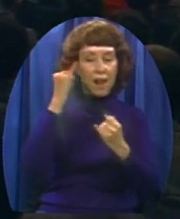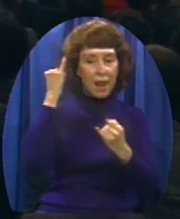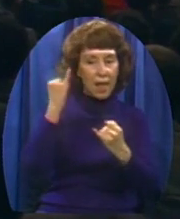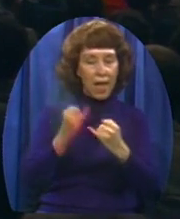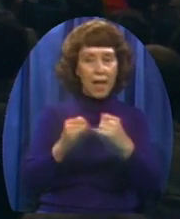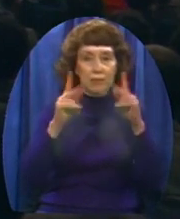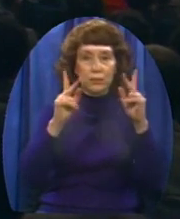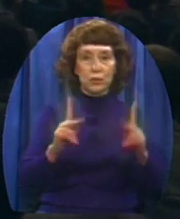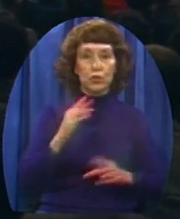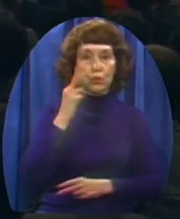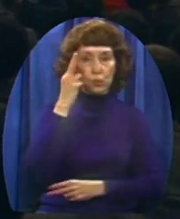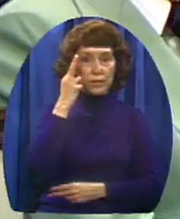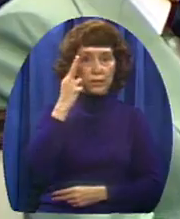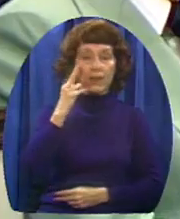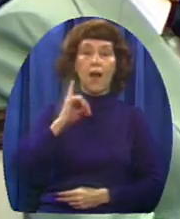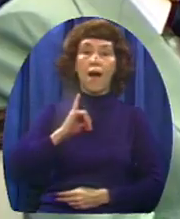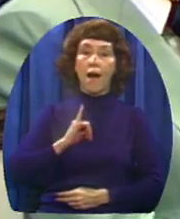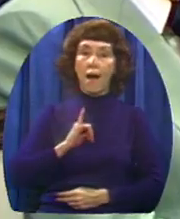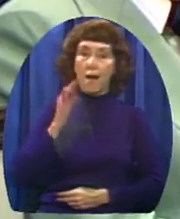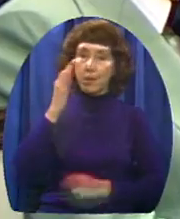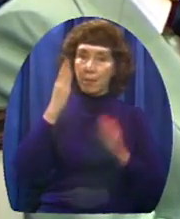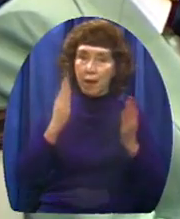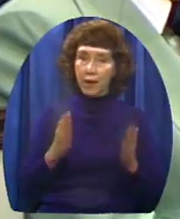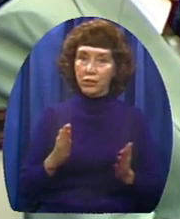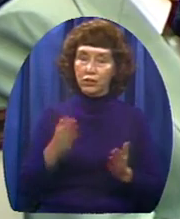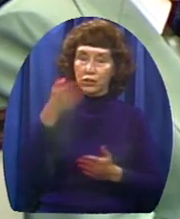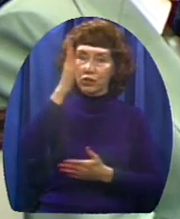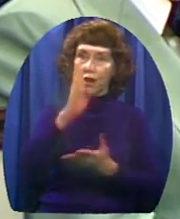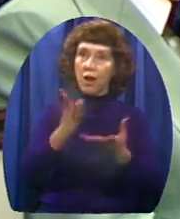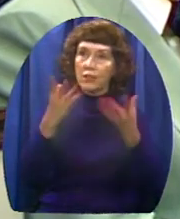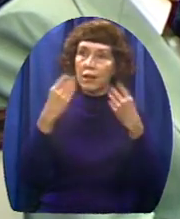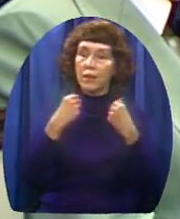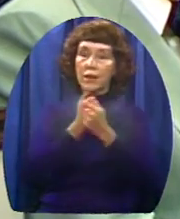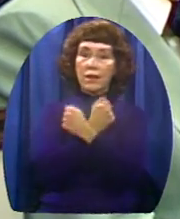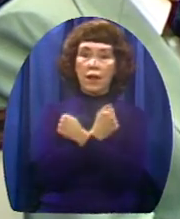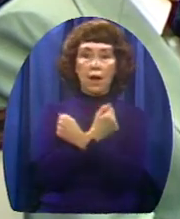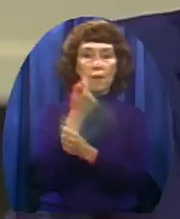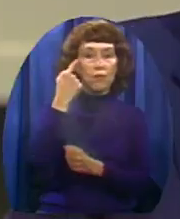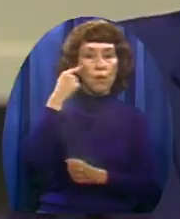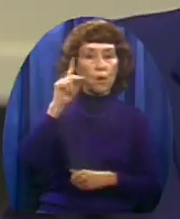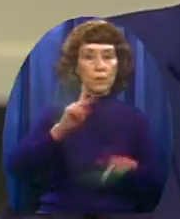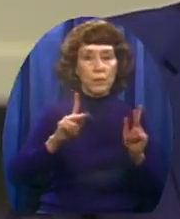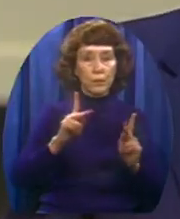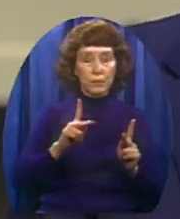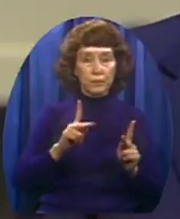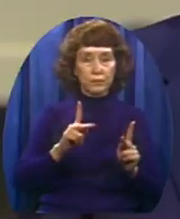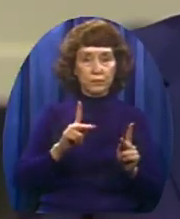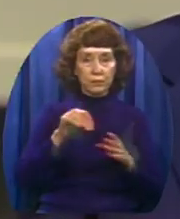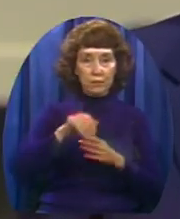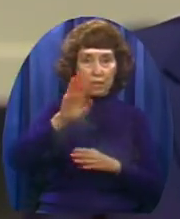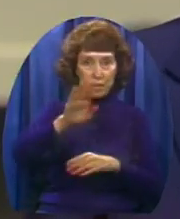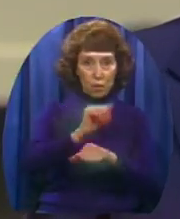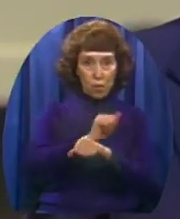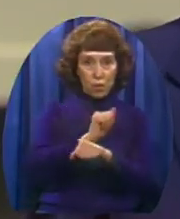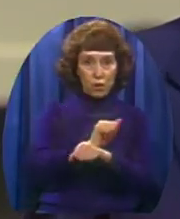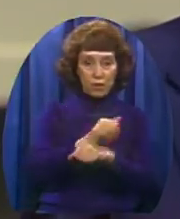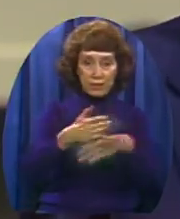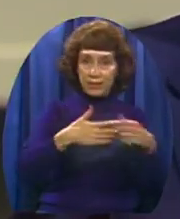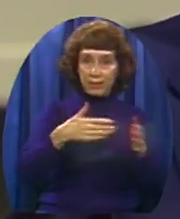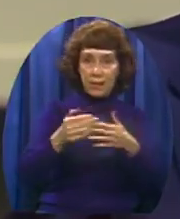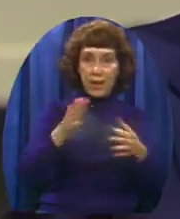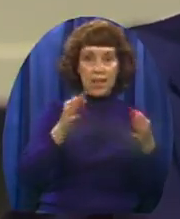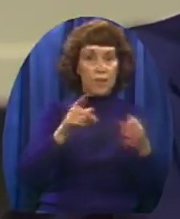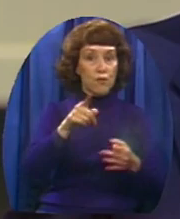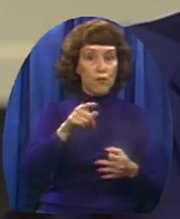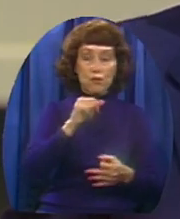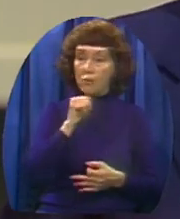for that is Because I'm a pastor And God has given me a love for people I would submit to you that in your work Whatever it is If you don't love people You're